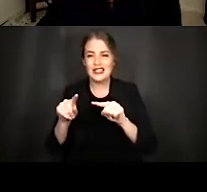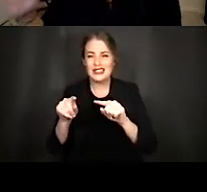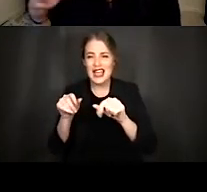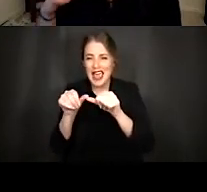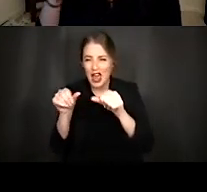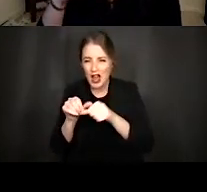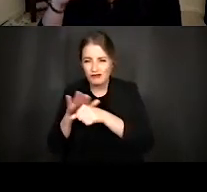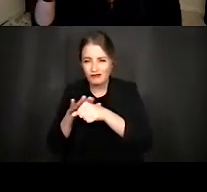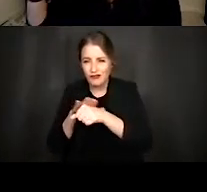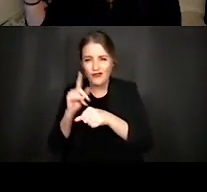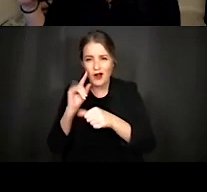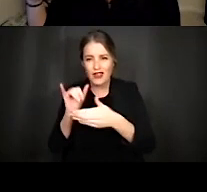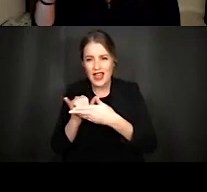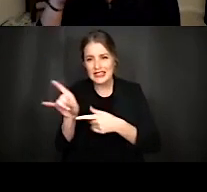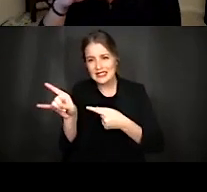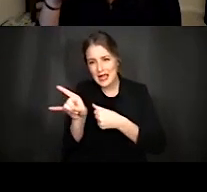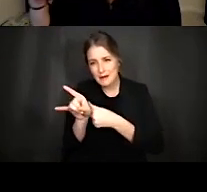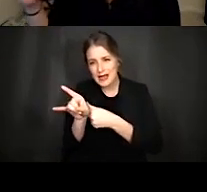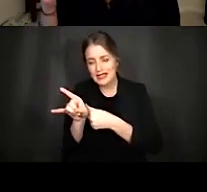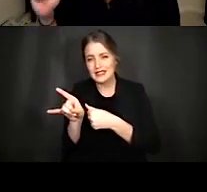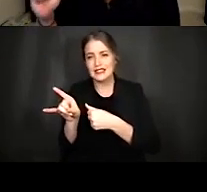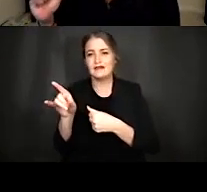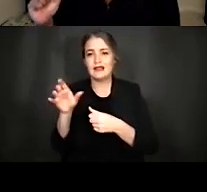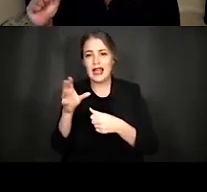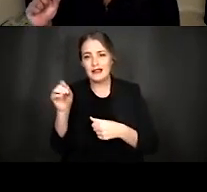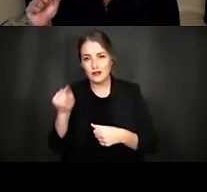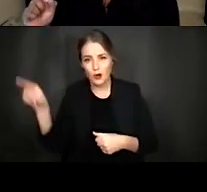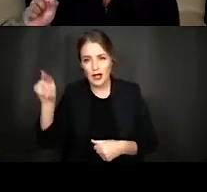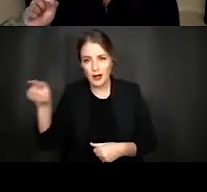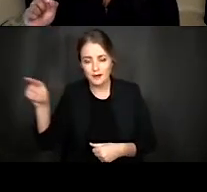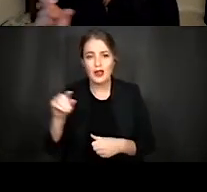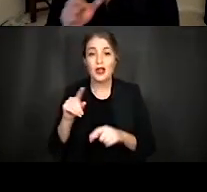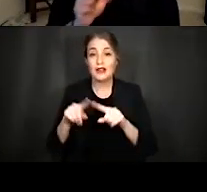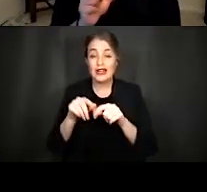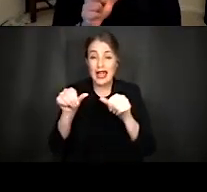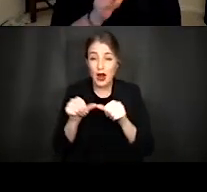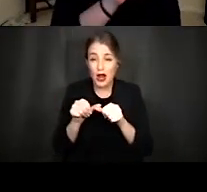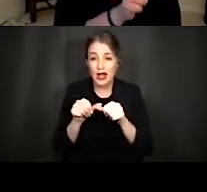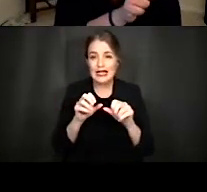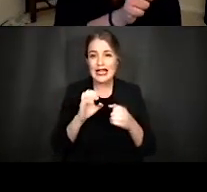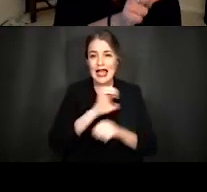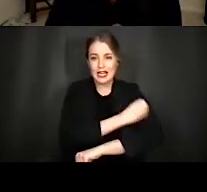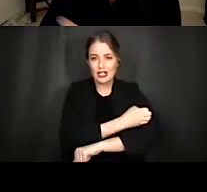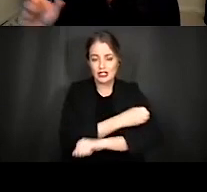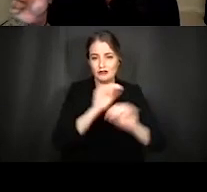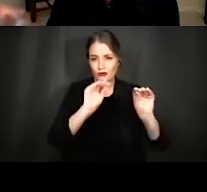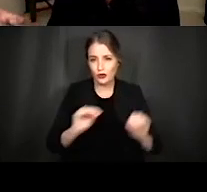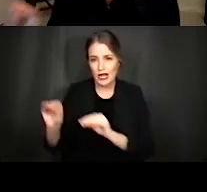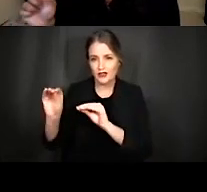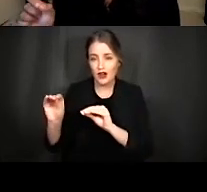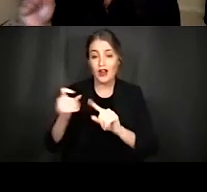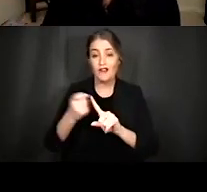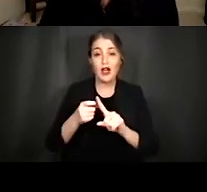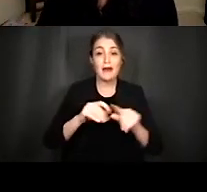the ratio of these two different areas optimizes energy transfer when passing from air to